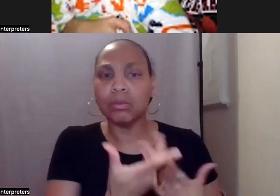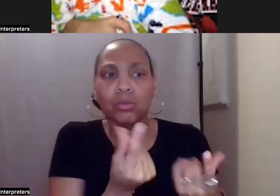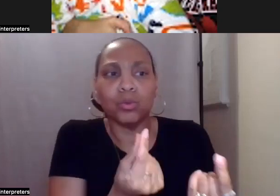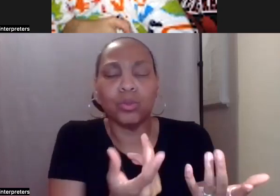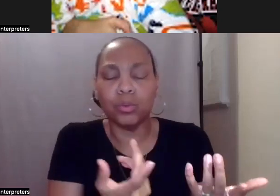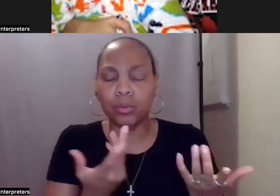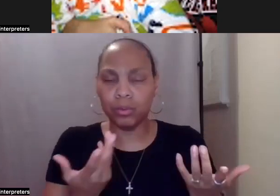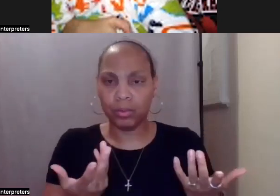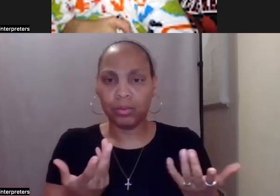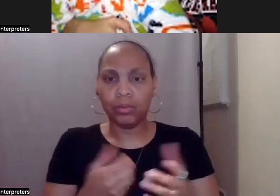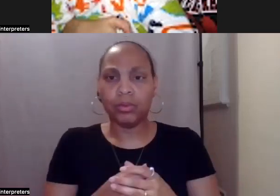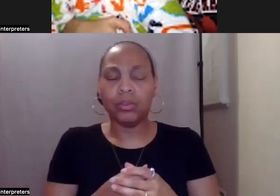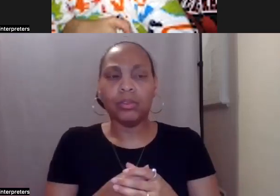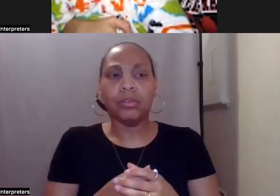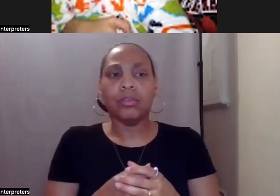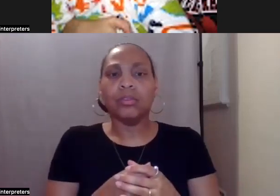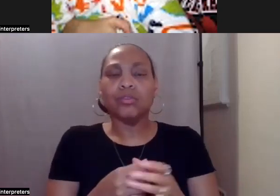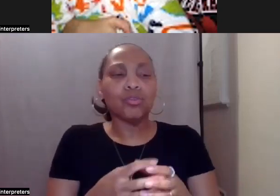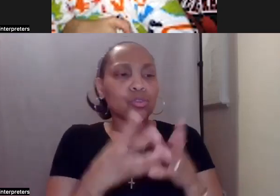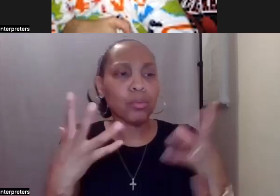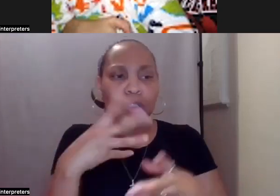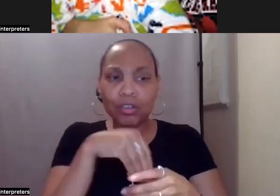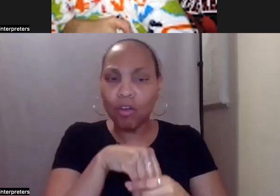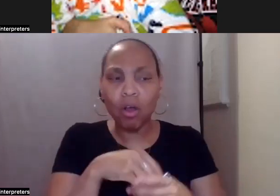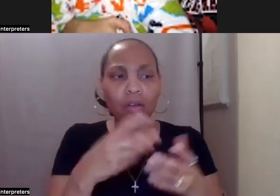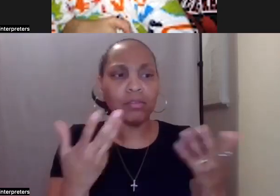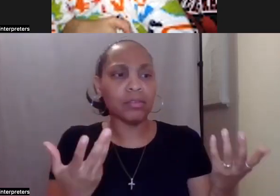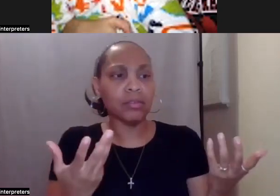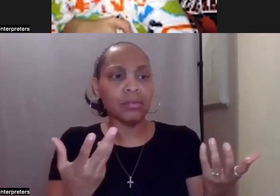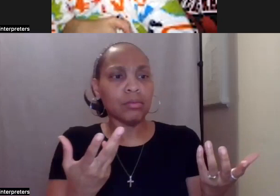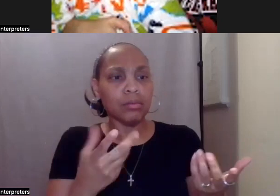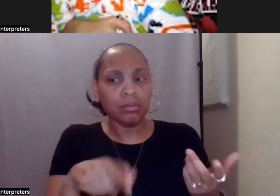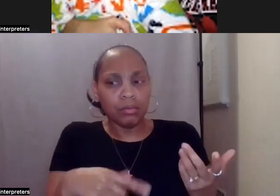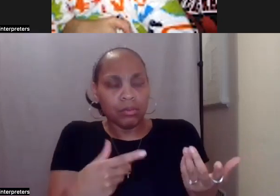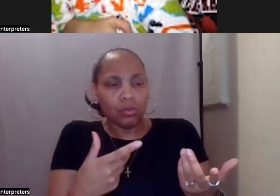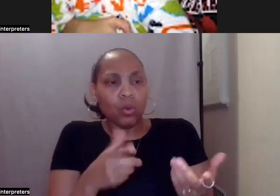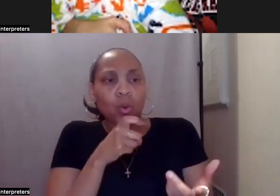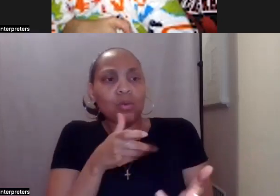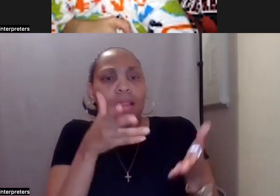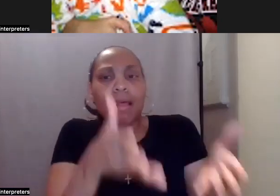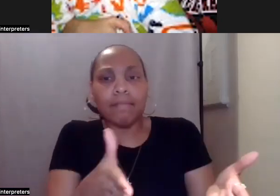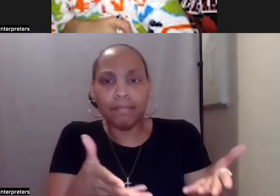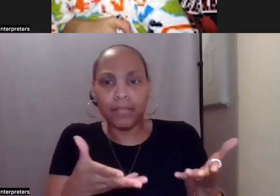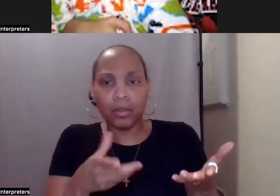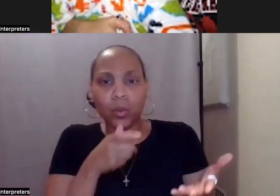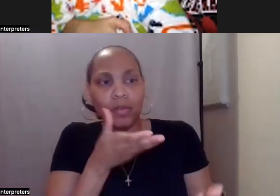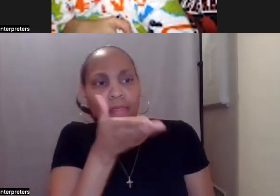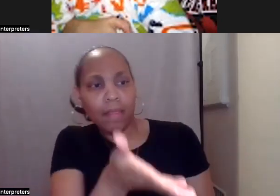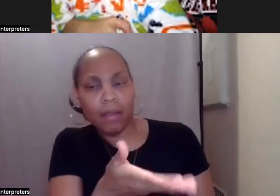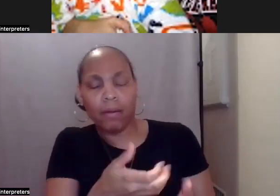When it goes away, what's left, who's there. So we spend a great deal of time